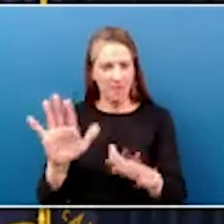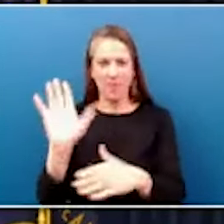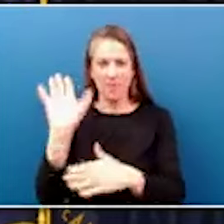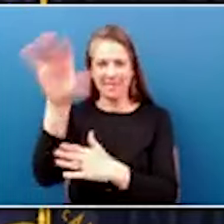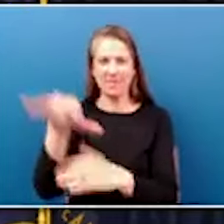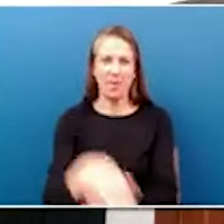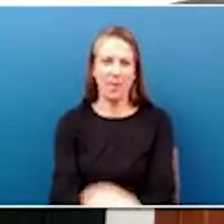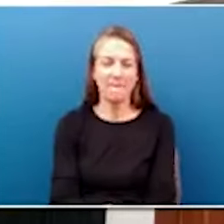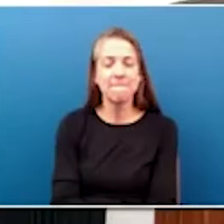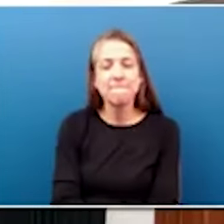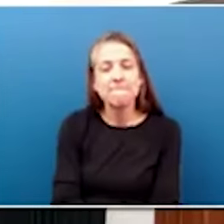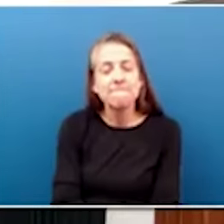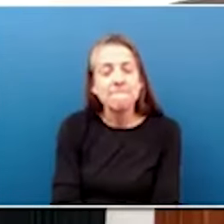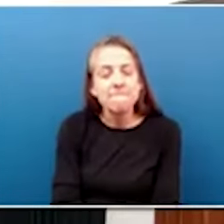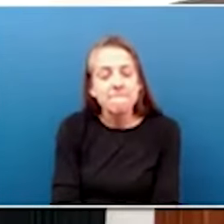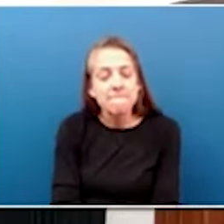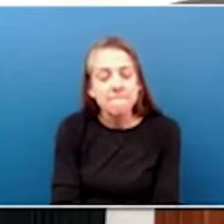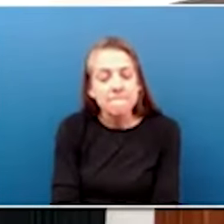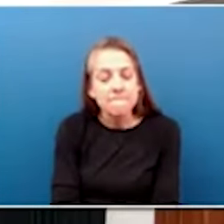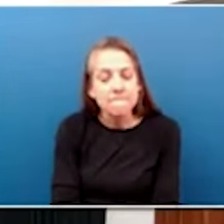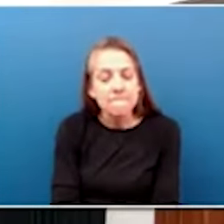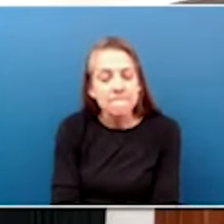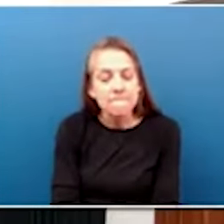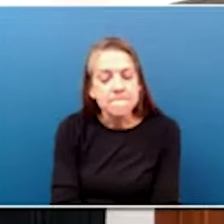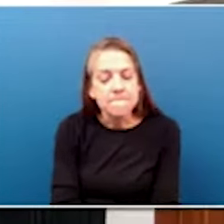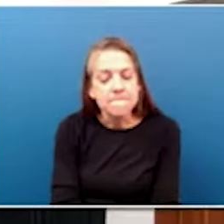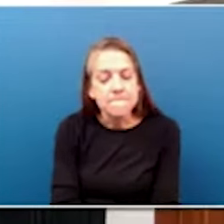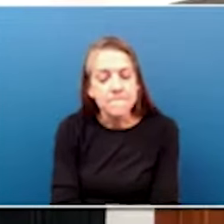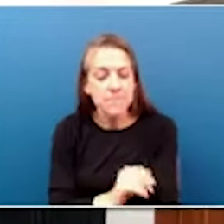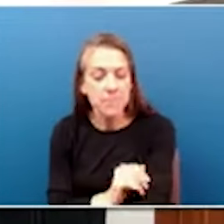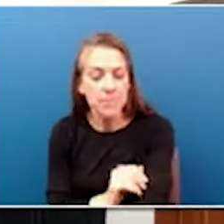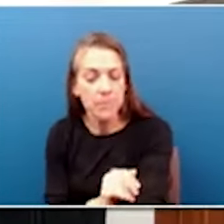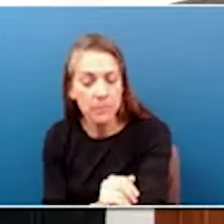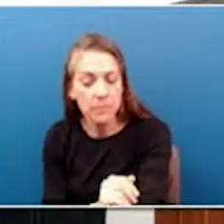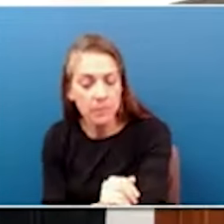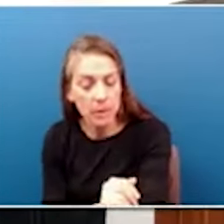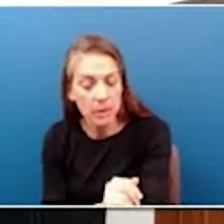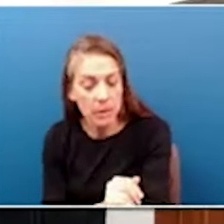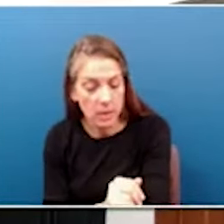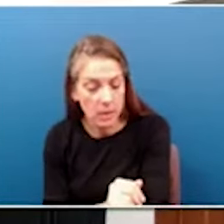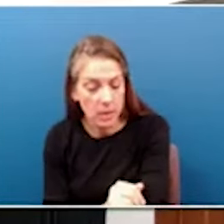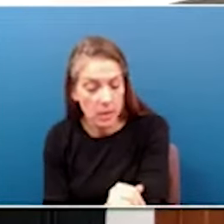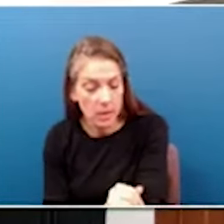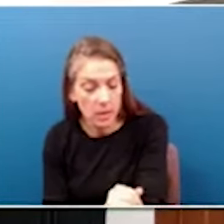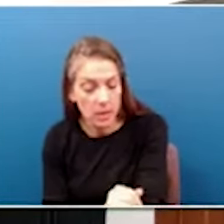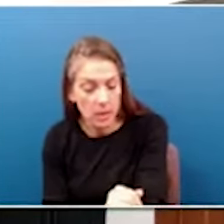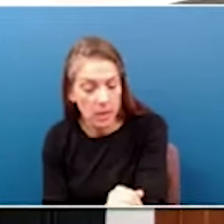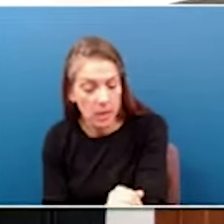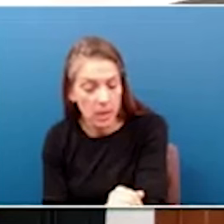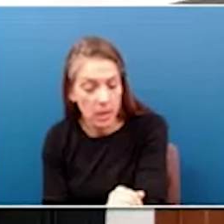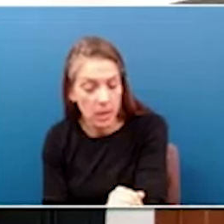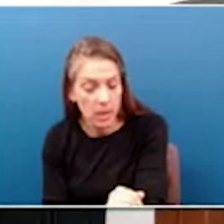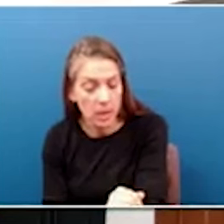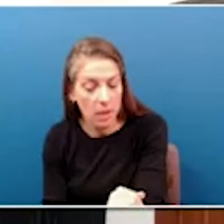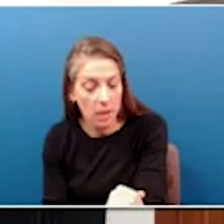Tessa from the Herald-Leader. Governor, there's a bill that's a legislative session that was moved to Grant.